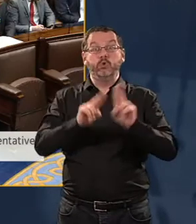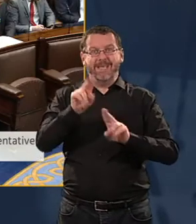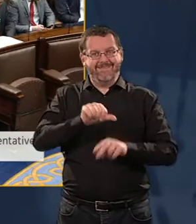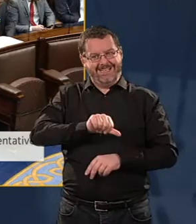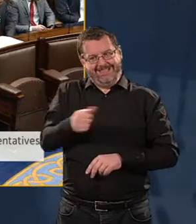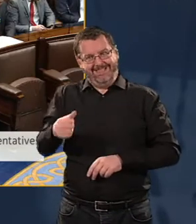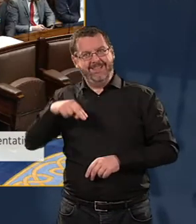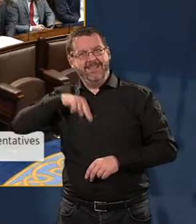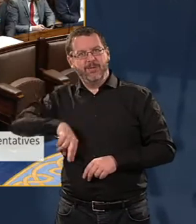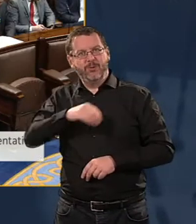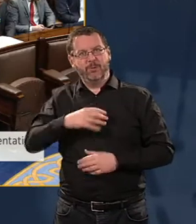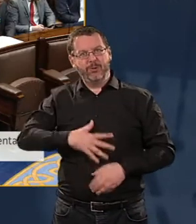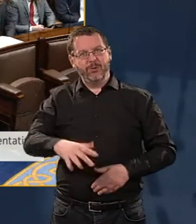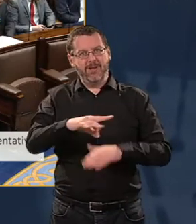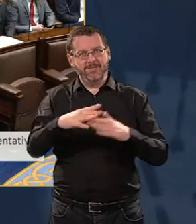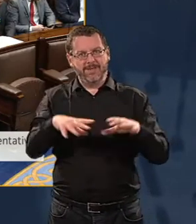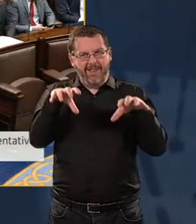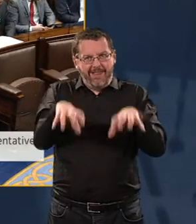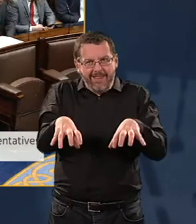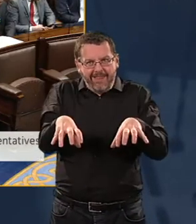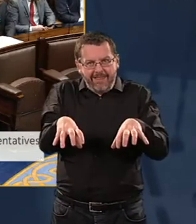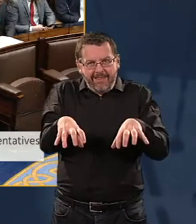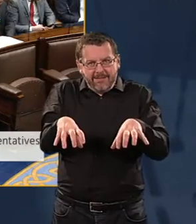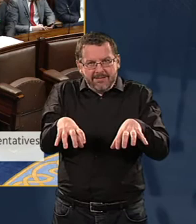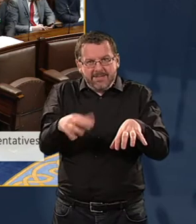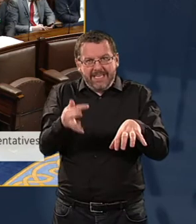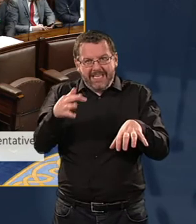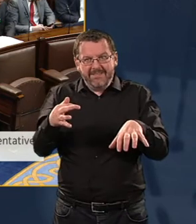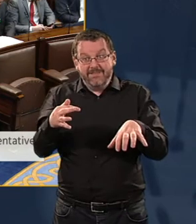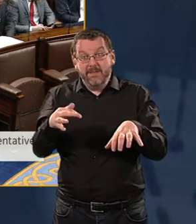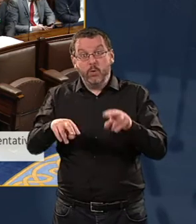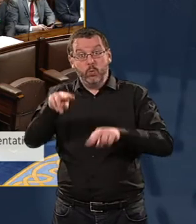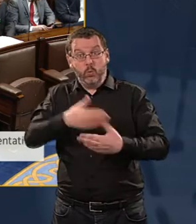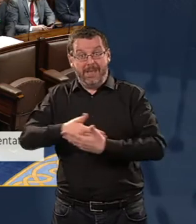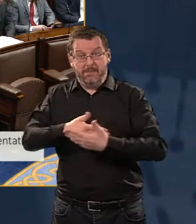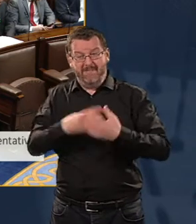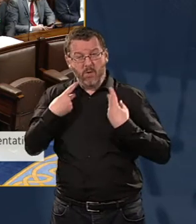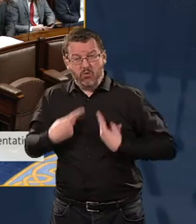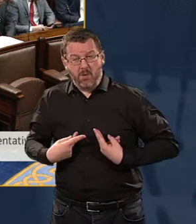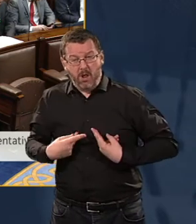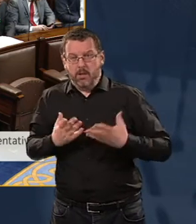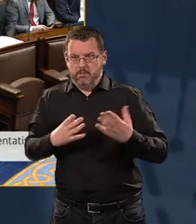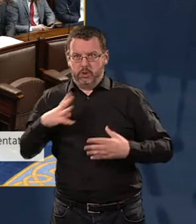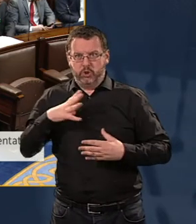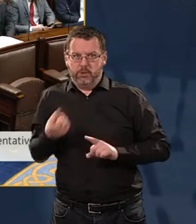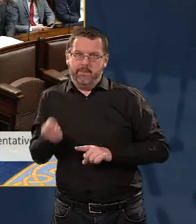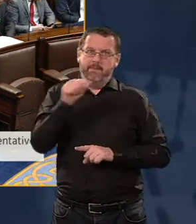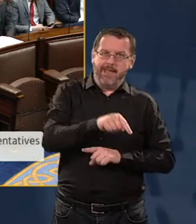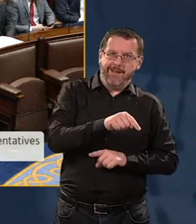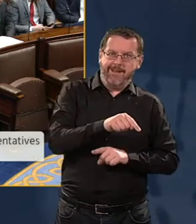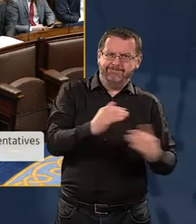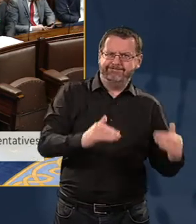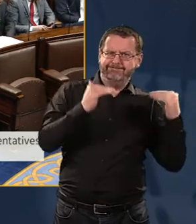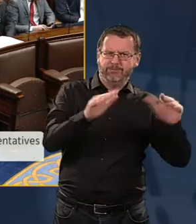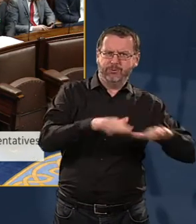hospital where the most vulnerable babies could have instant access to the best children's hospital facilities. And